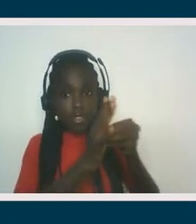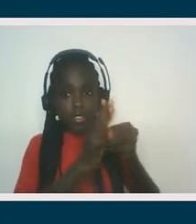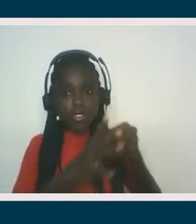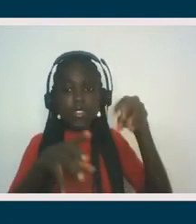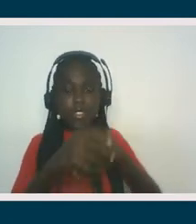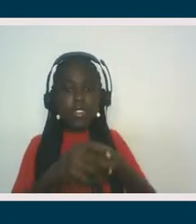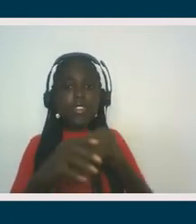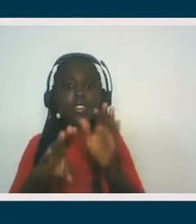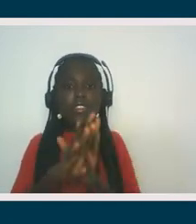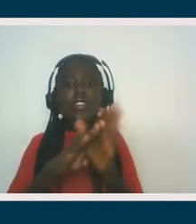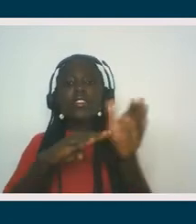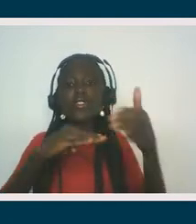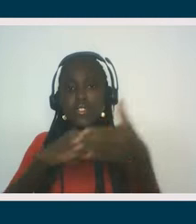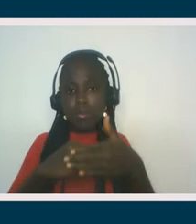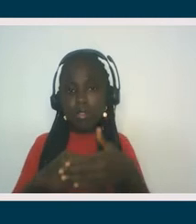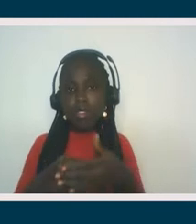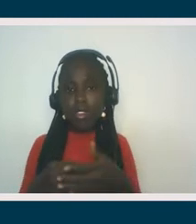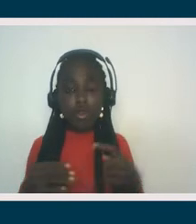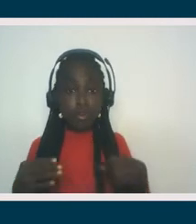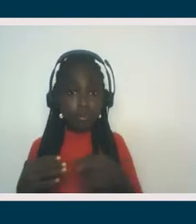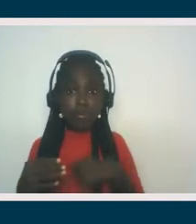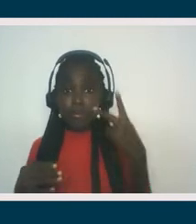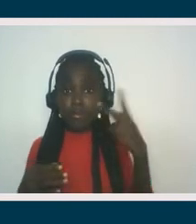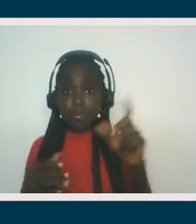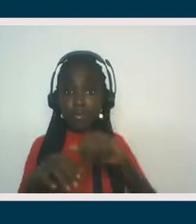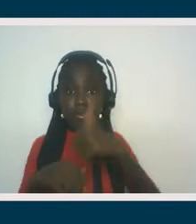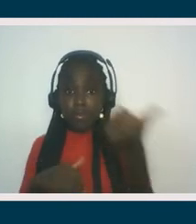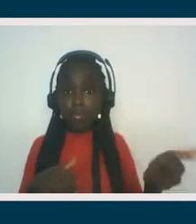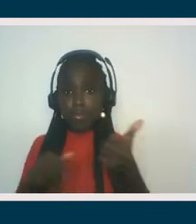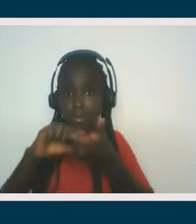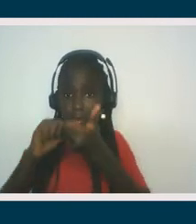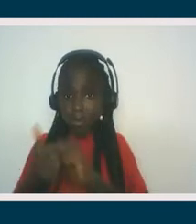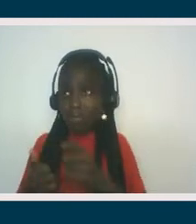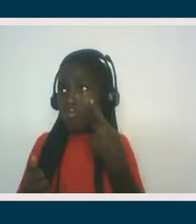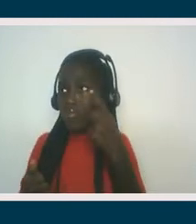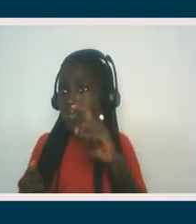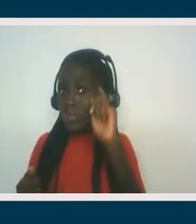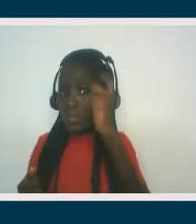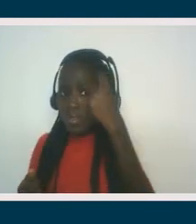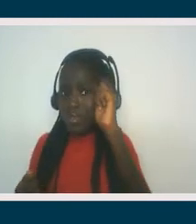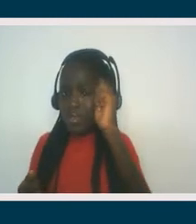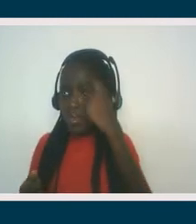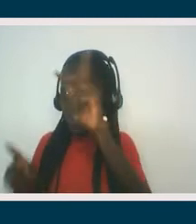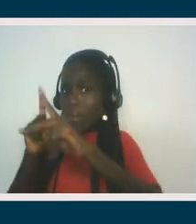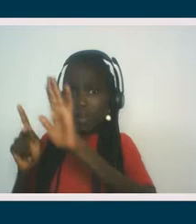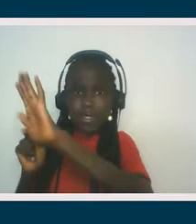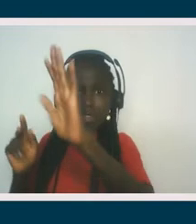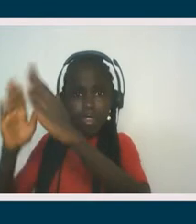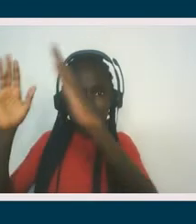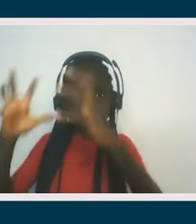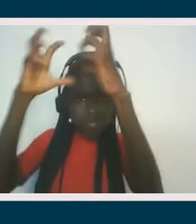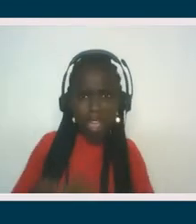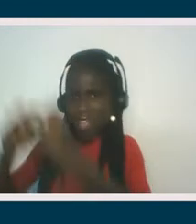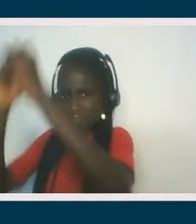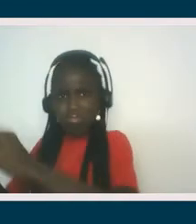and, you know, we've just seen another incident of the government literally demolishing homes and, you know, people are illegally on